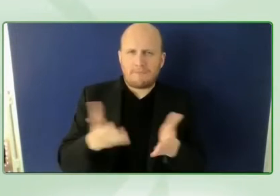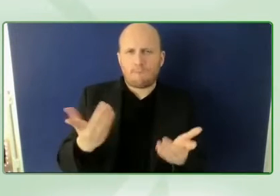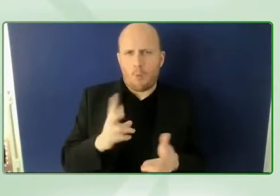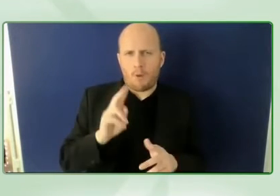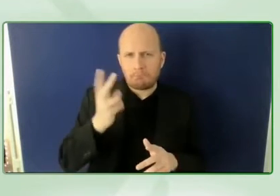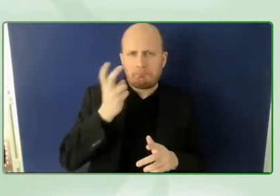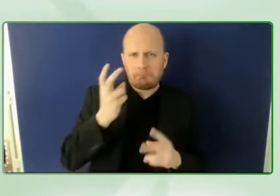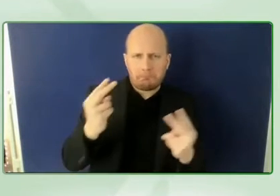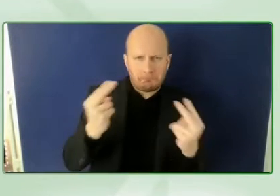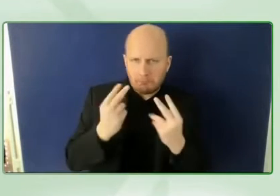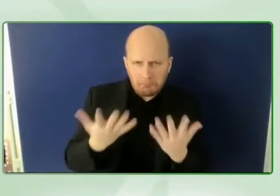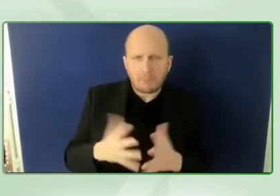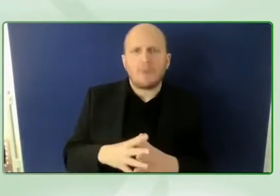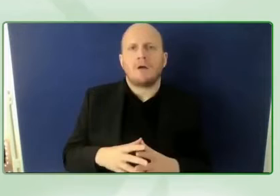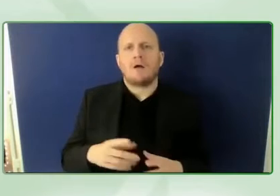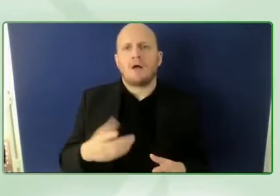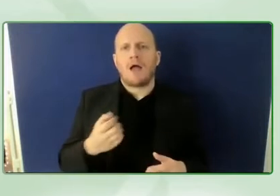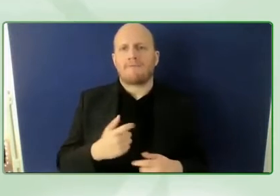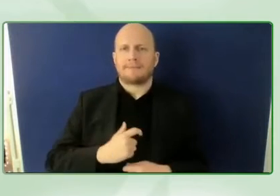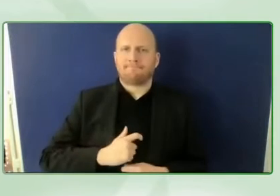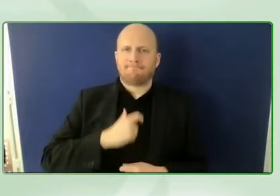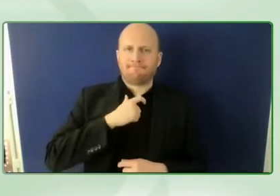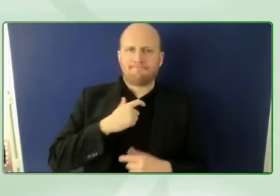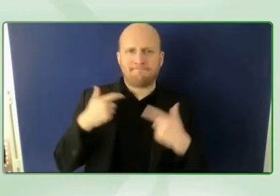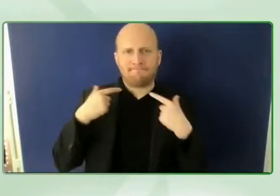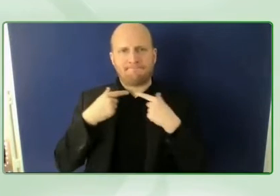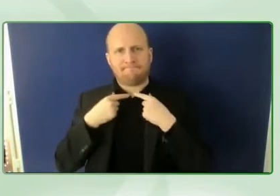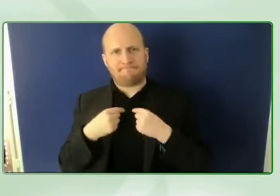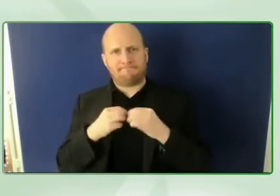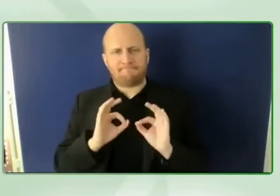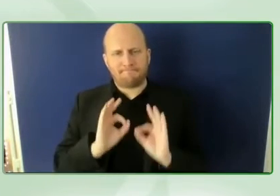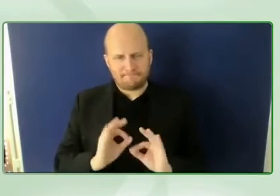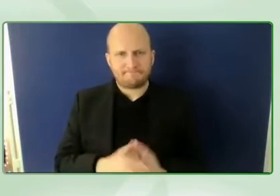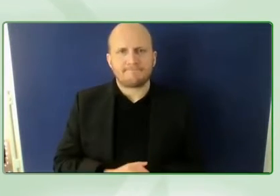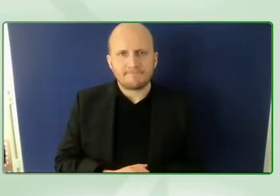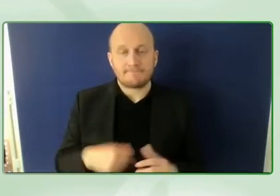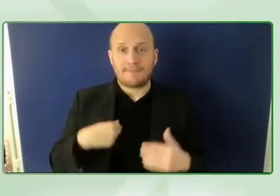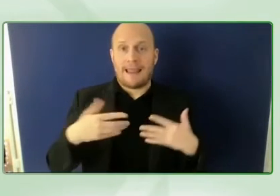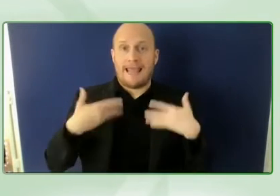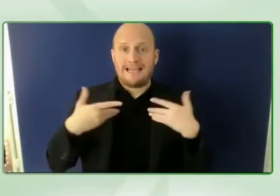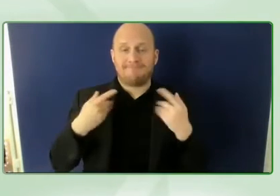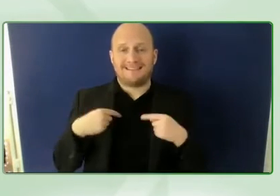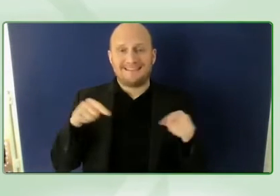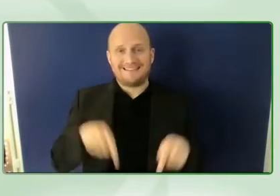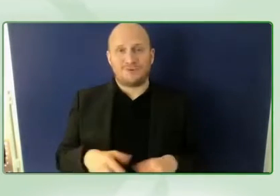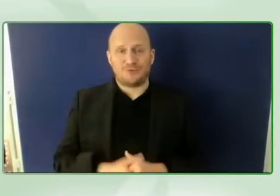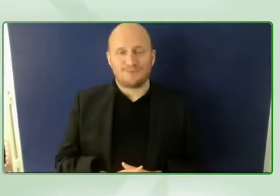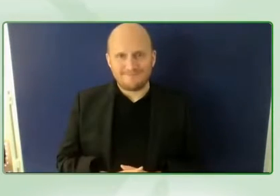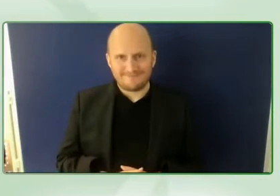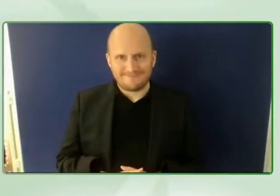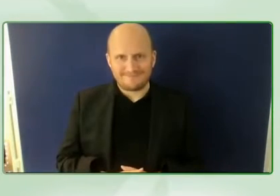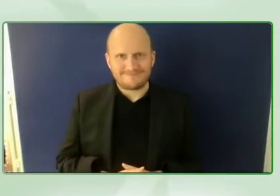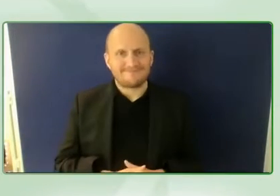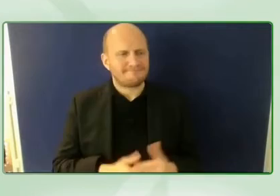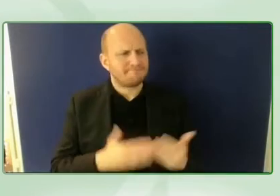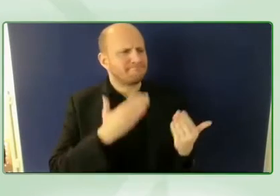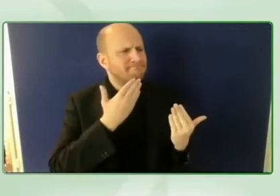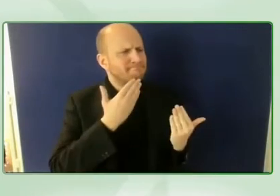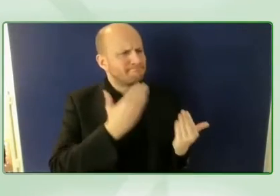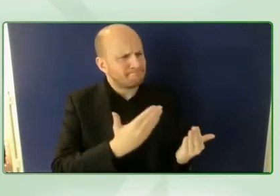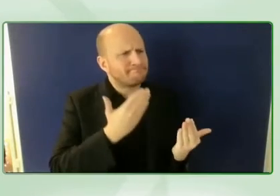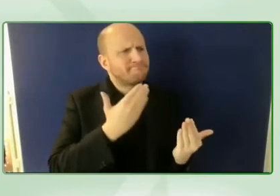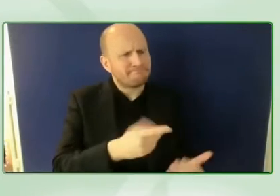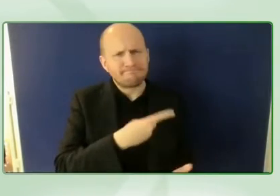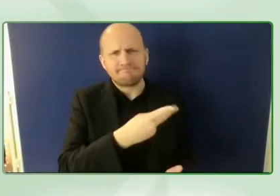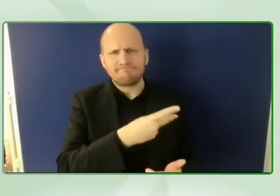uh blue and pink tie um really happy to be here thank you jared thank you craig so we're here live